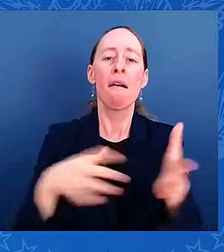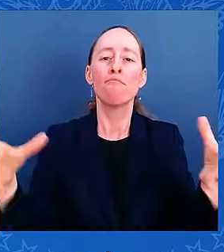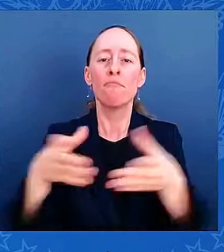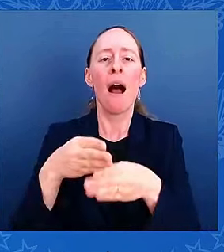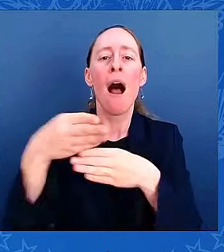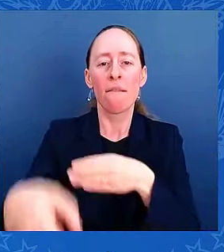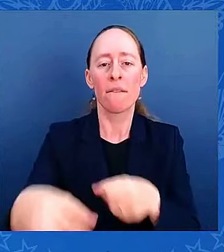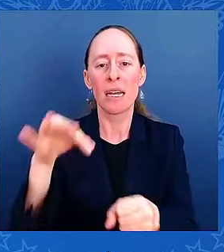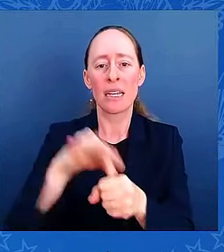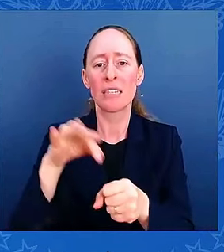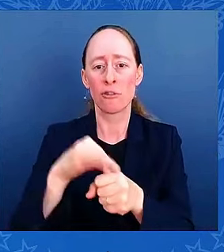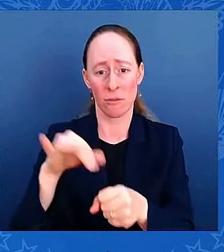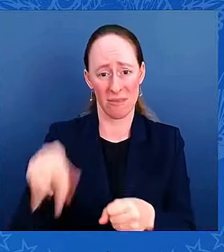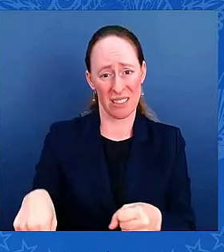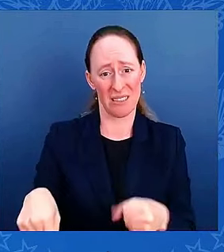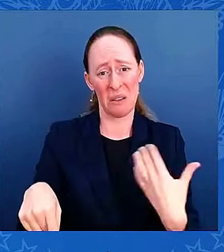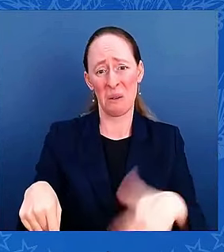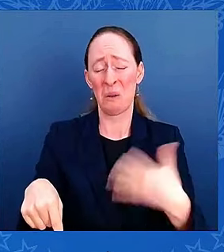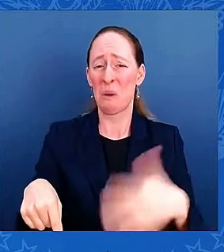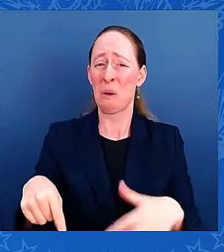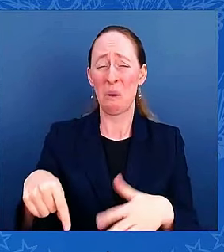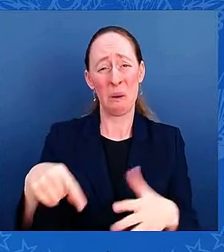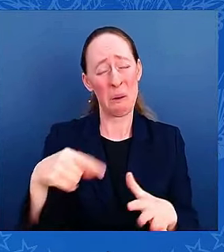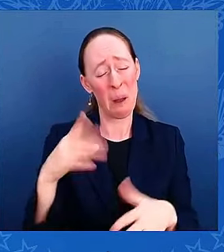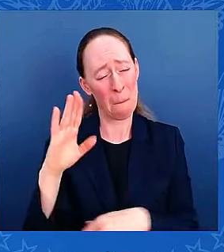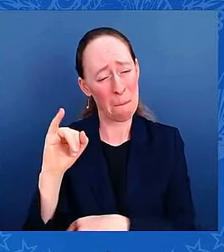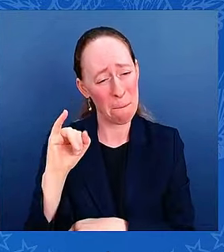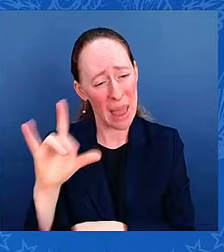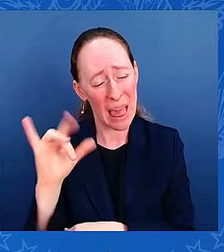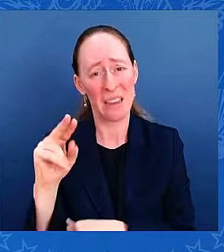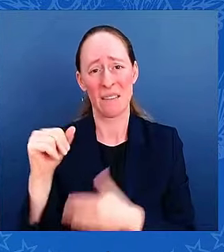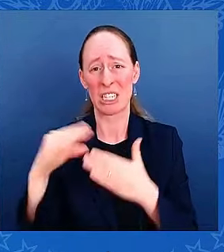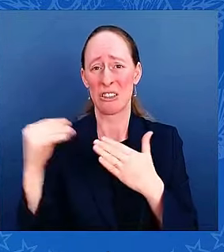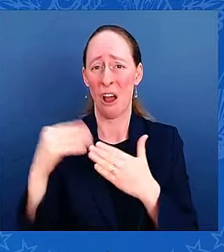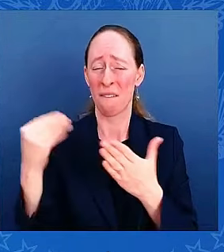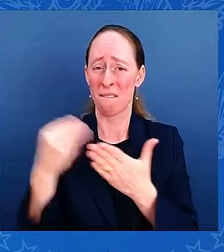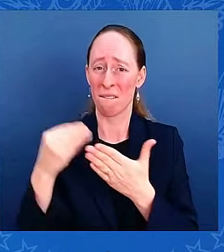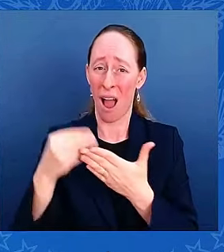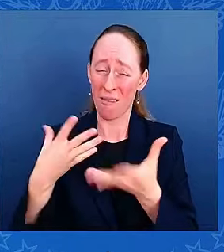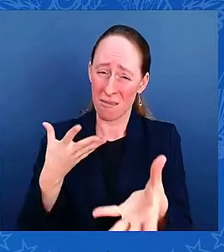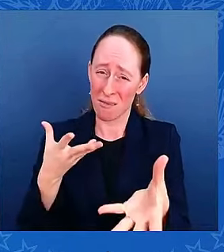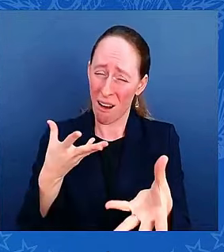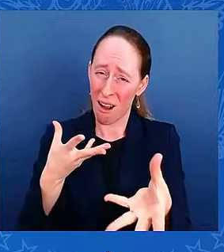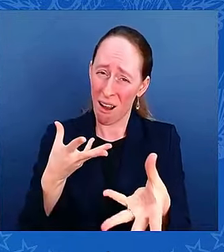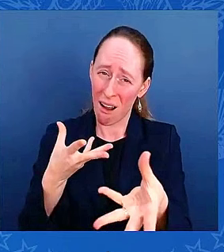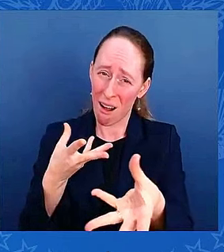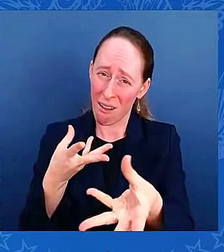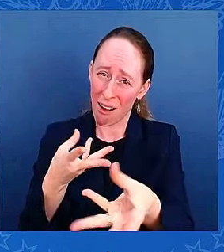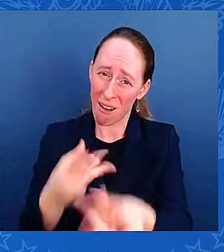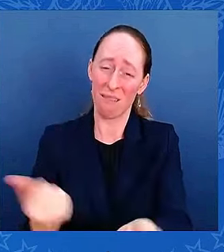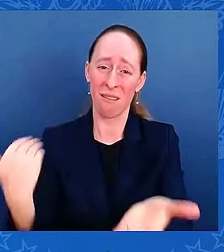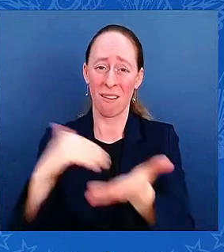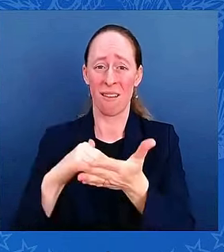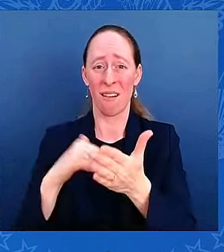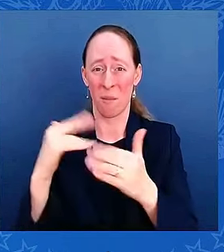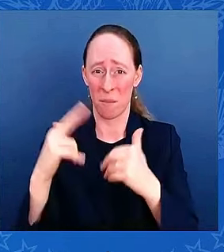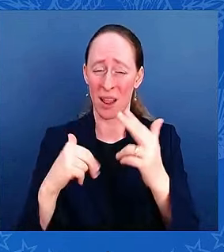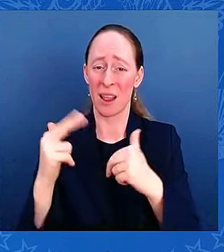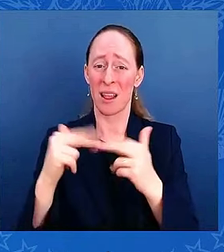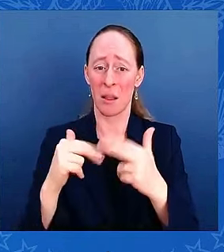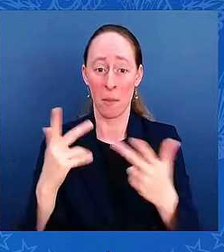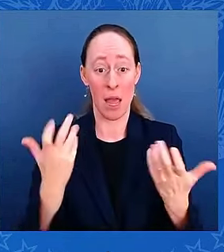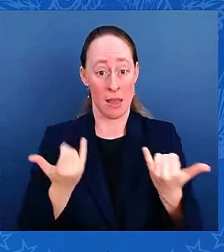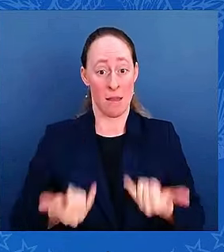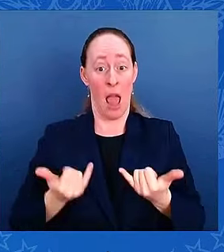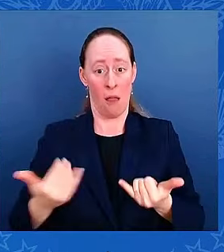billion dollars. It's not going to be a matter of just a little bit. But we're providing now to make sure people have the emergency relief they need, the dollars